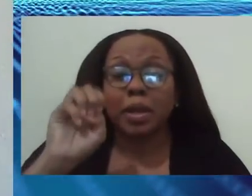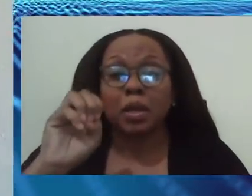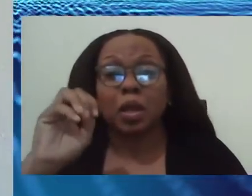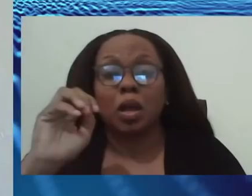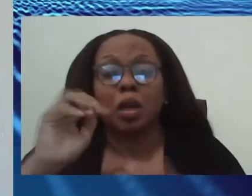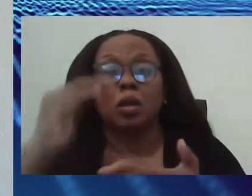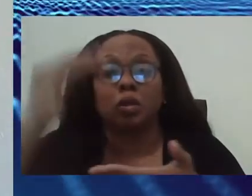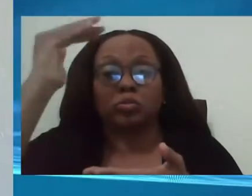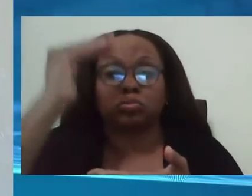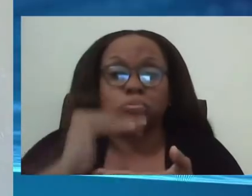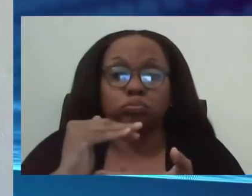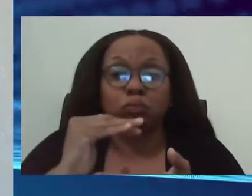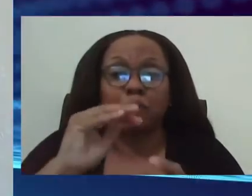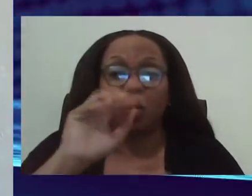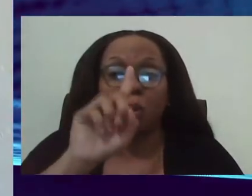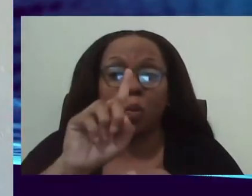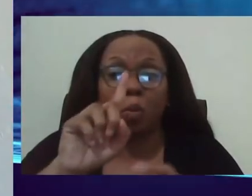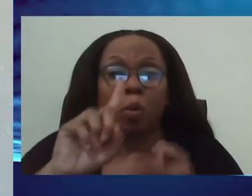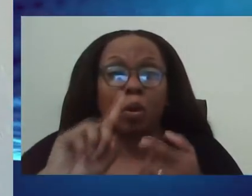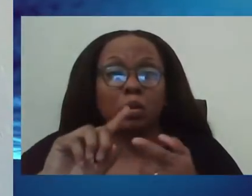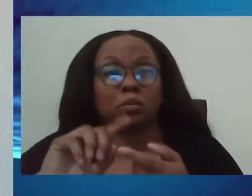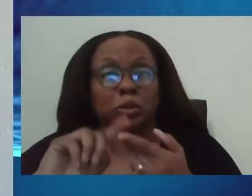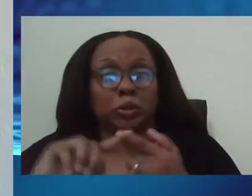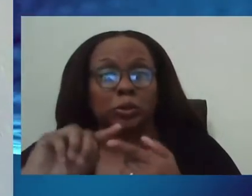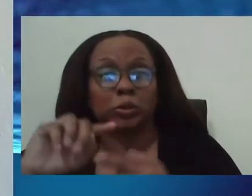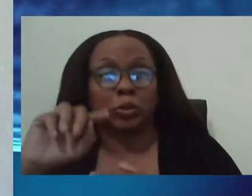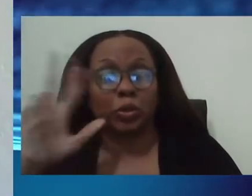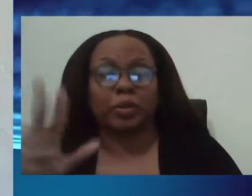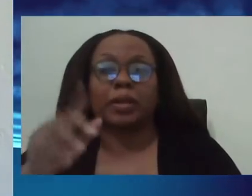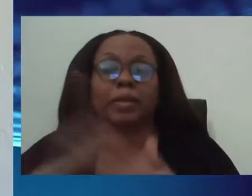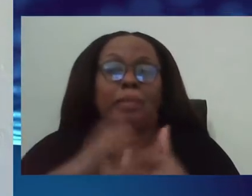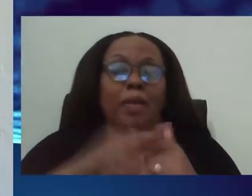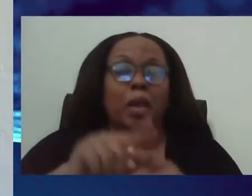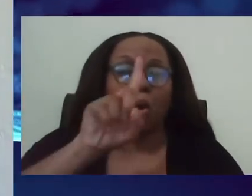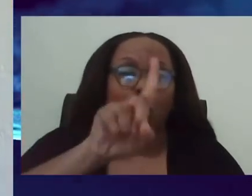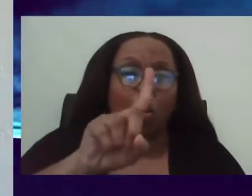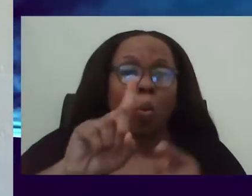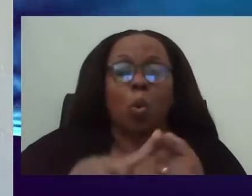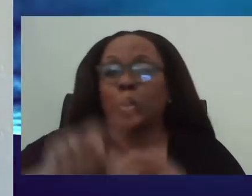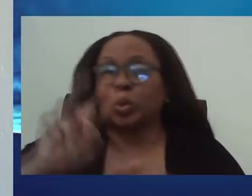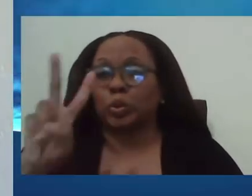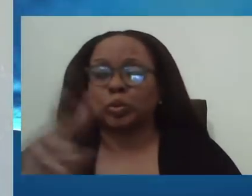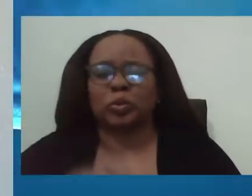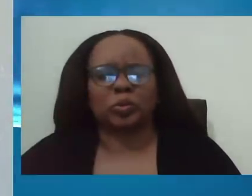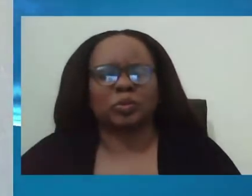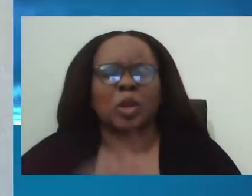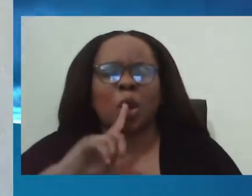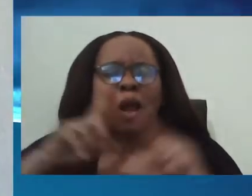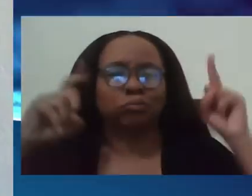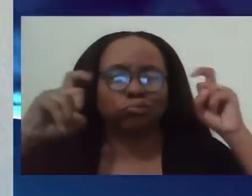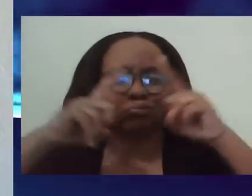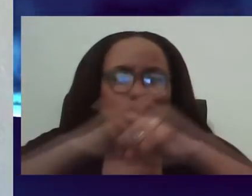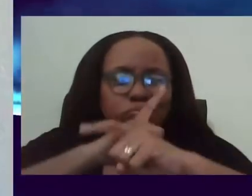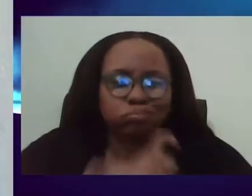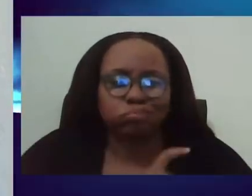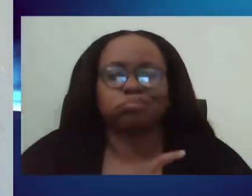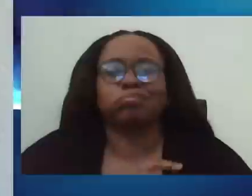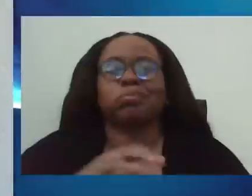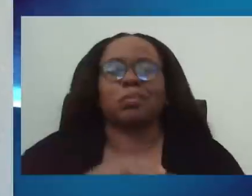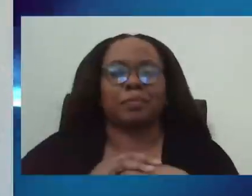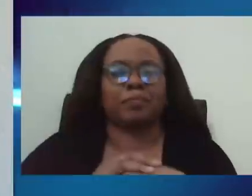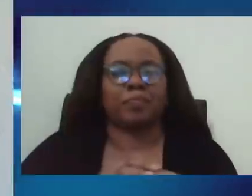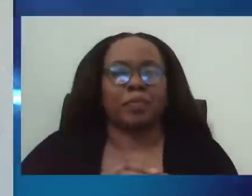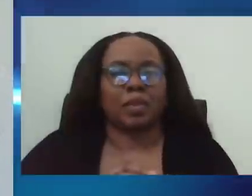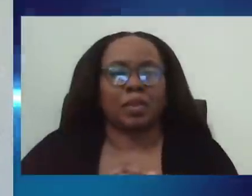And then if this one is put in place, one to two. And then if this other one is put in place, then every one person should produce less